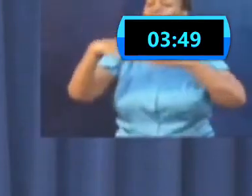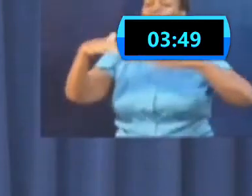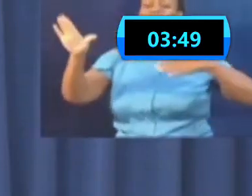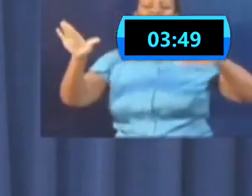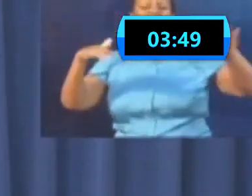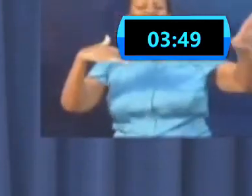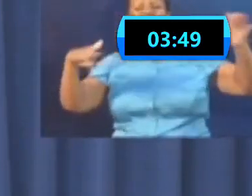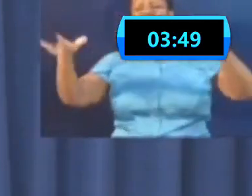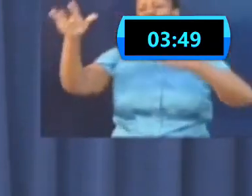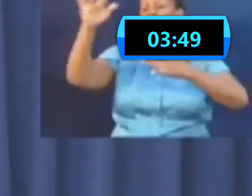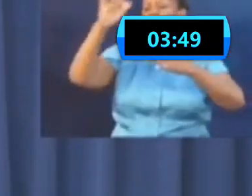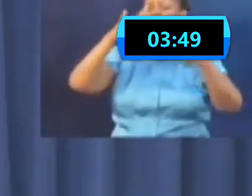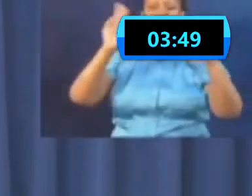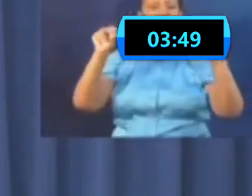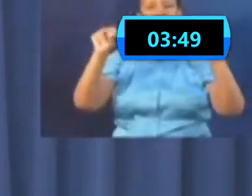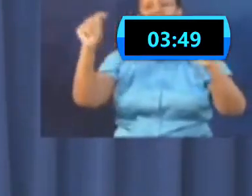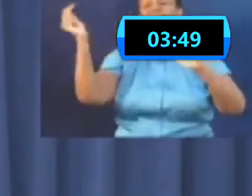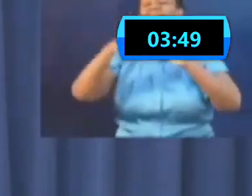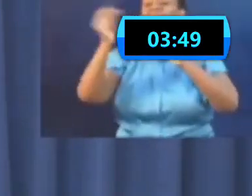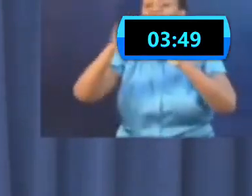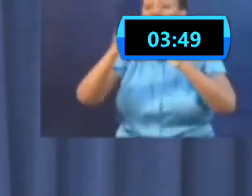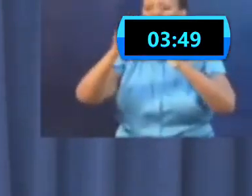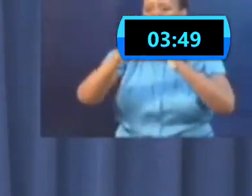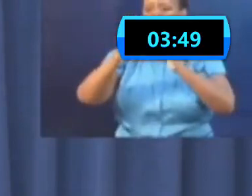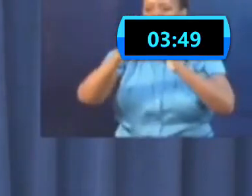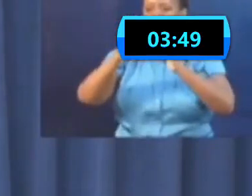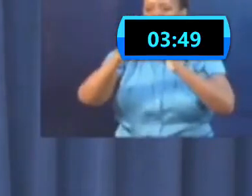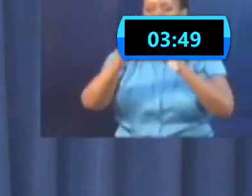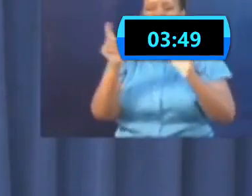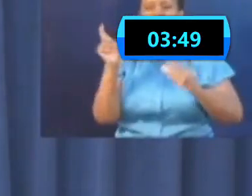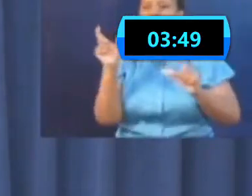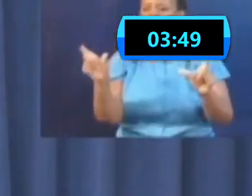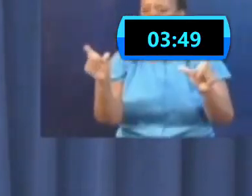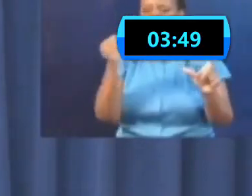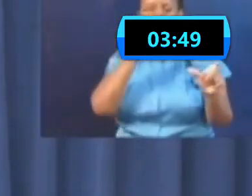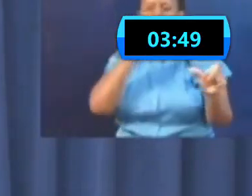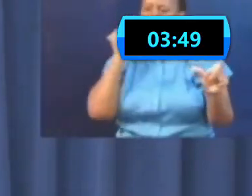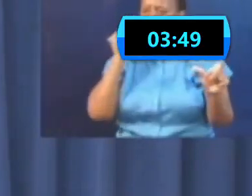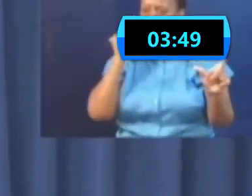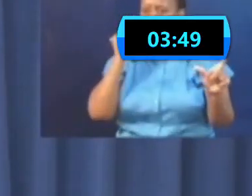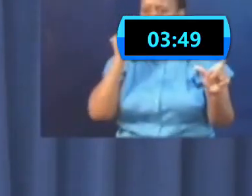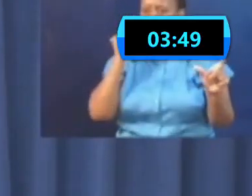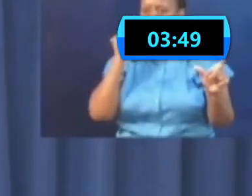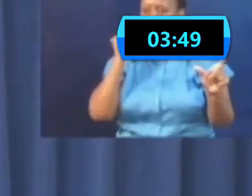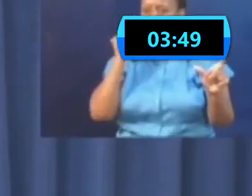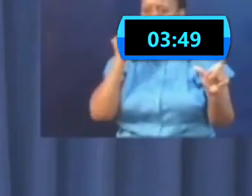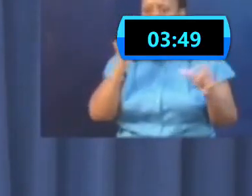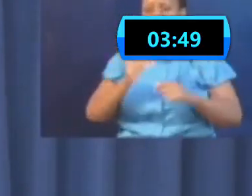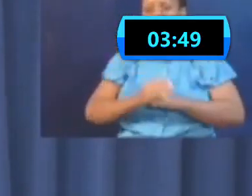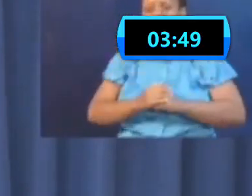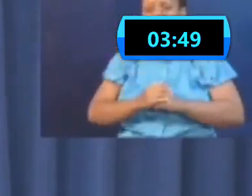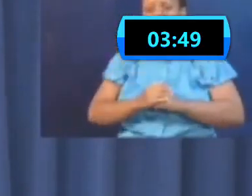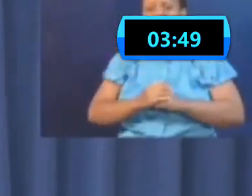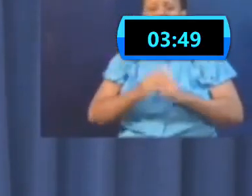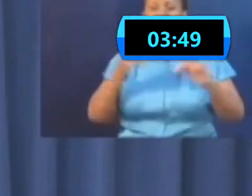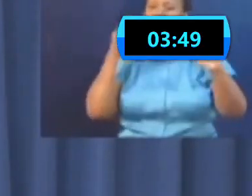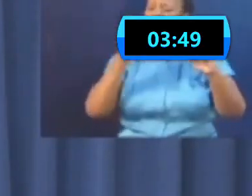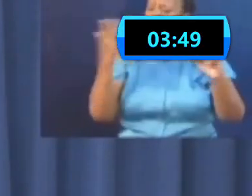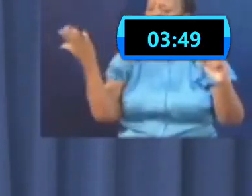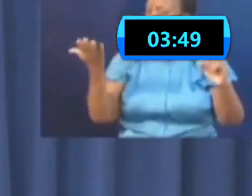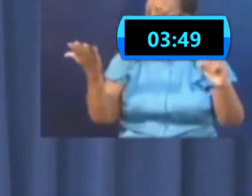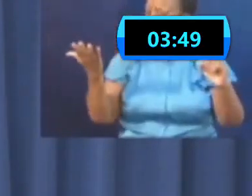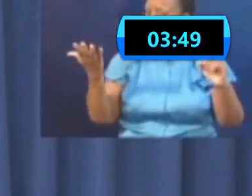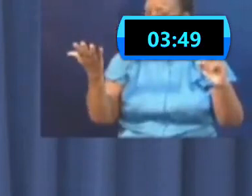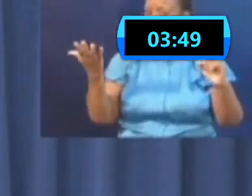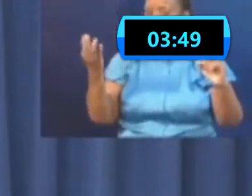phone because it's not in the apartment, well, of course, cell phone, wherever you are, the phone's with you. But the bottom line is home is the